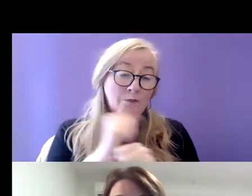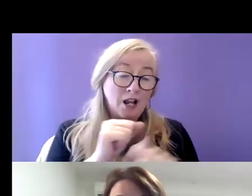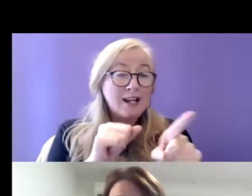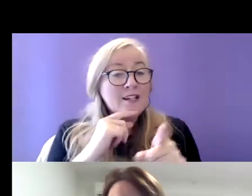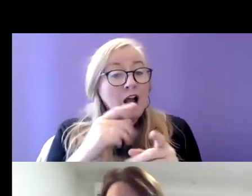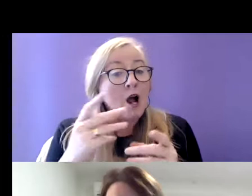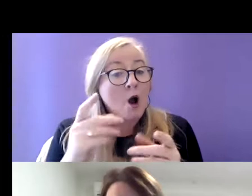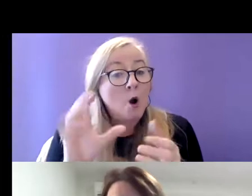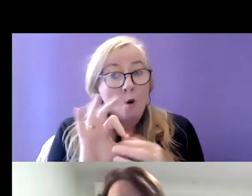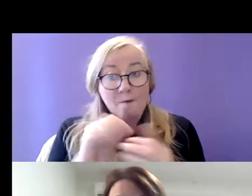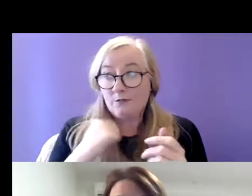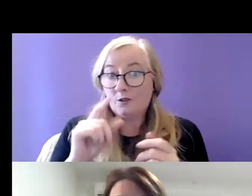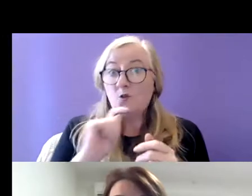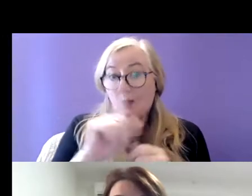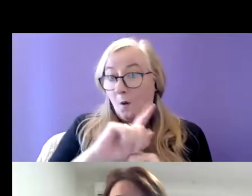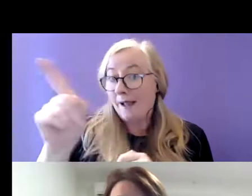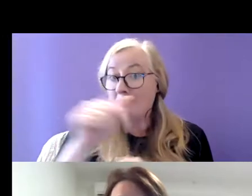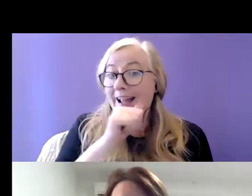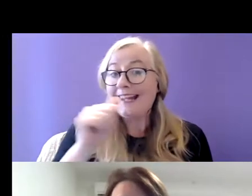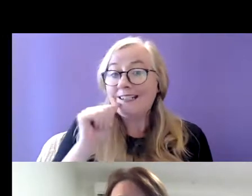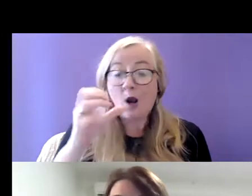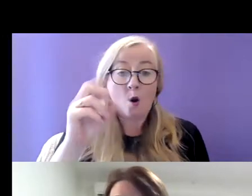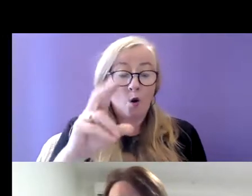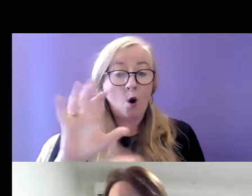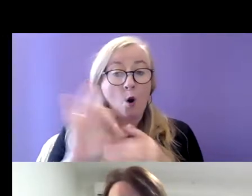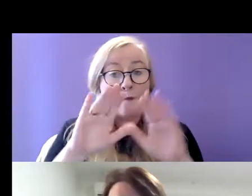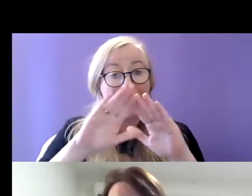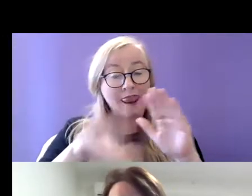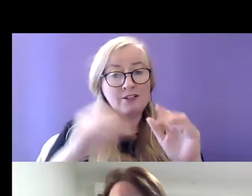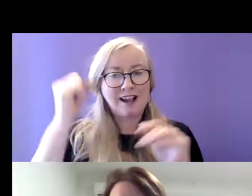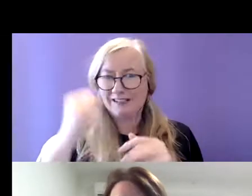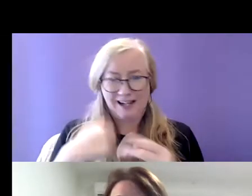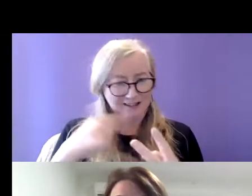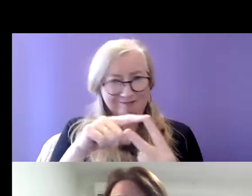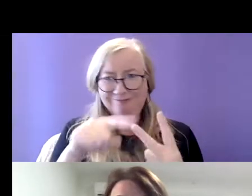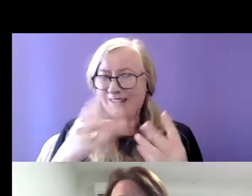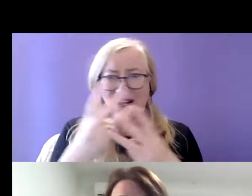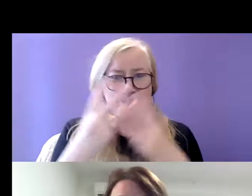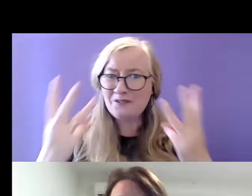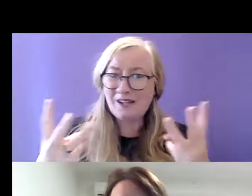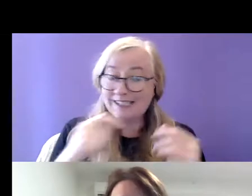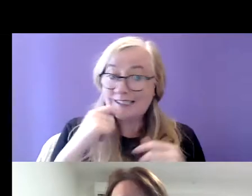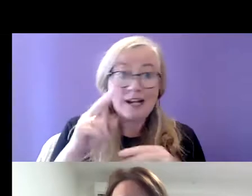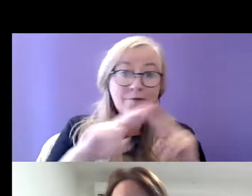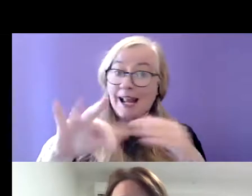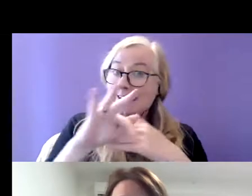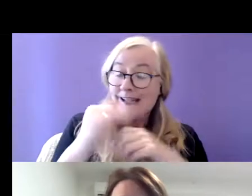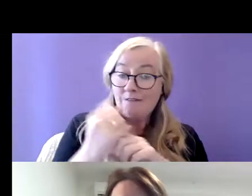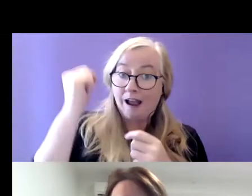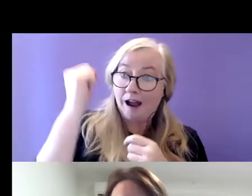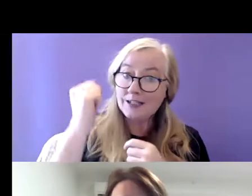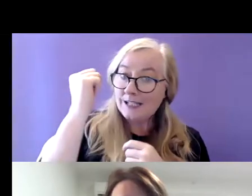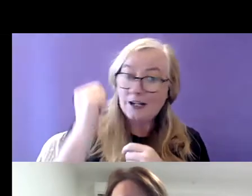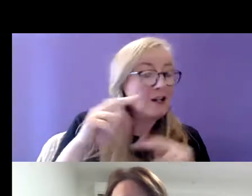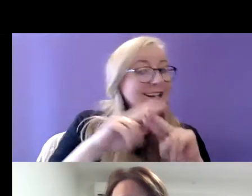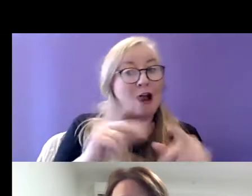me I could go back to my aunties or go to a homeless hostel I didn't want either of them you see they said I wouldn't be safe in the hostel that they wouldn't